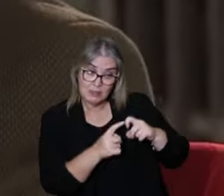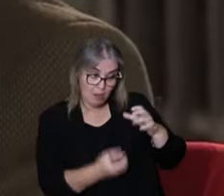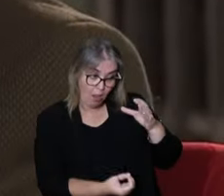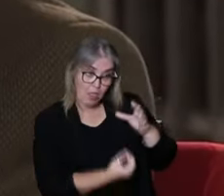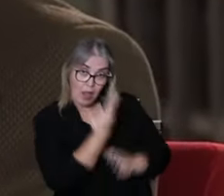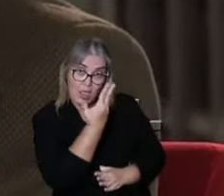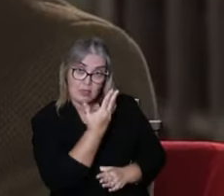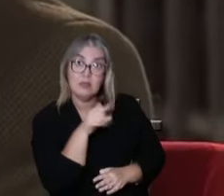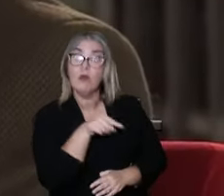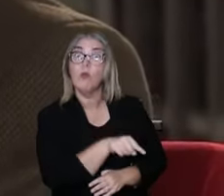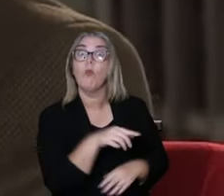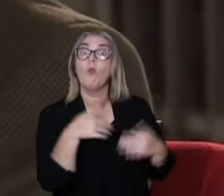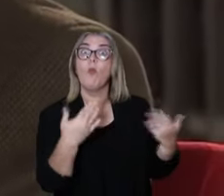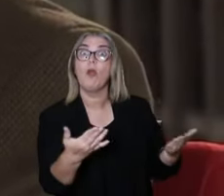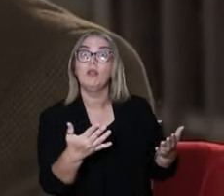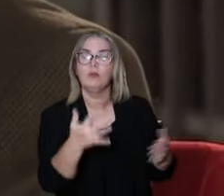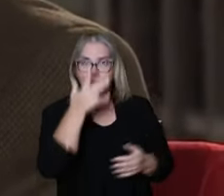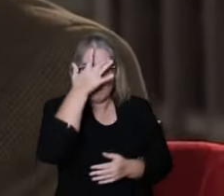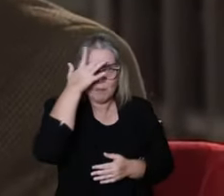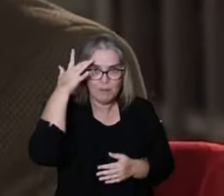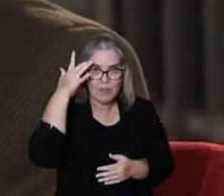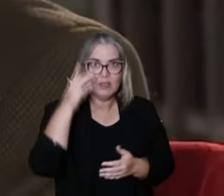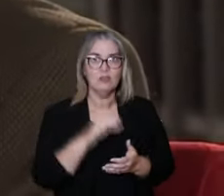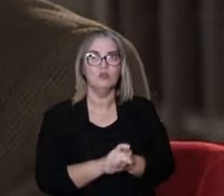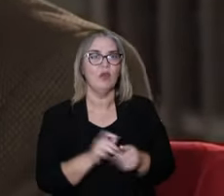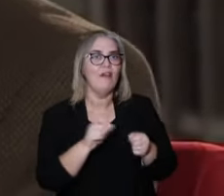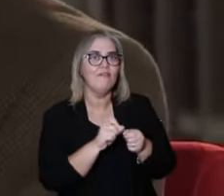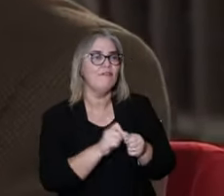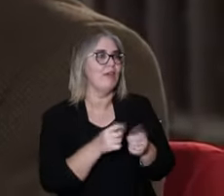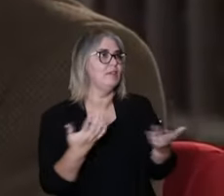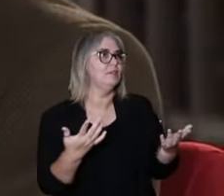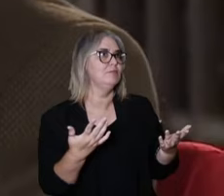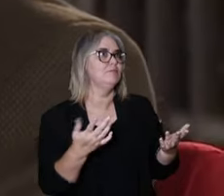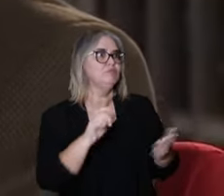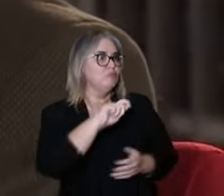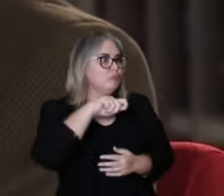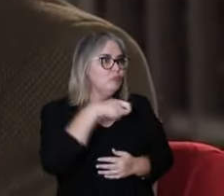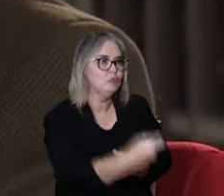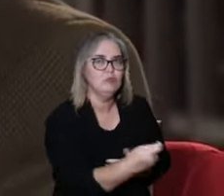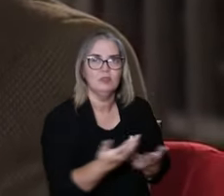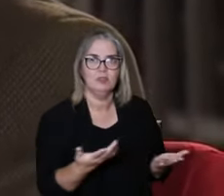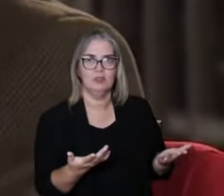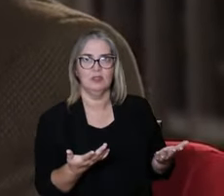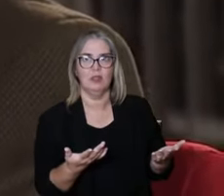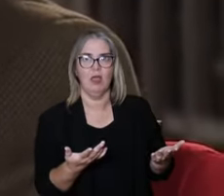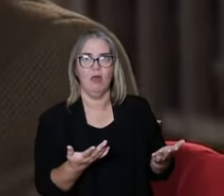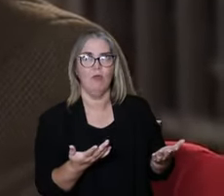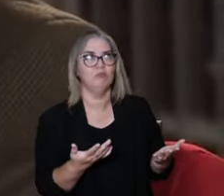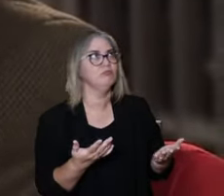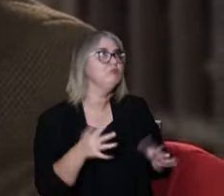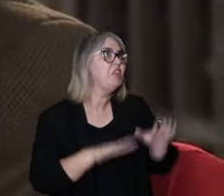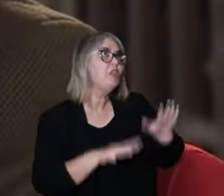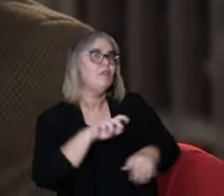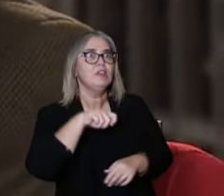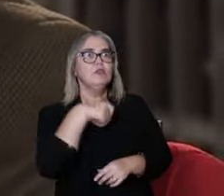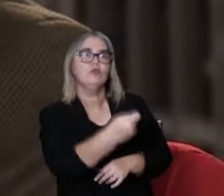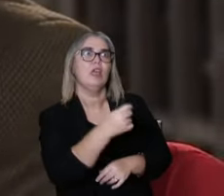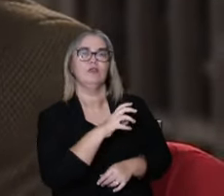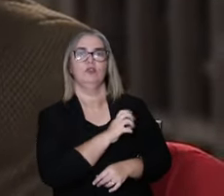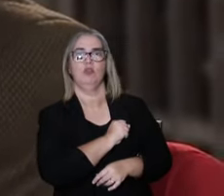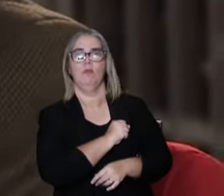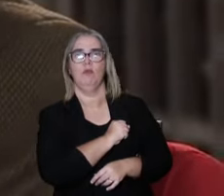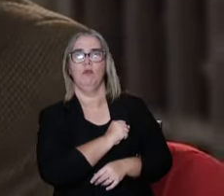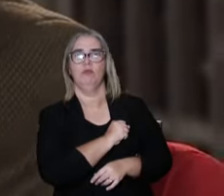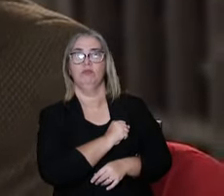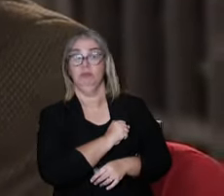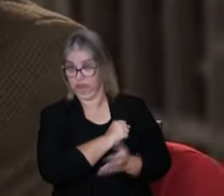Medicine is born when someone had a gesture, a